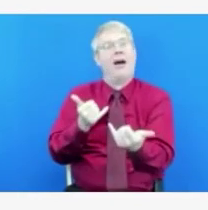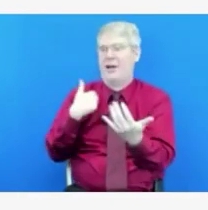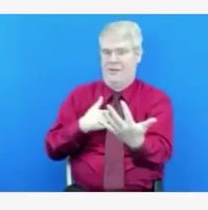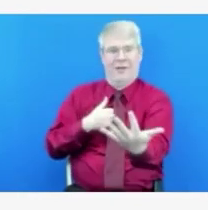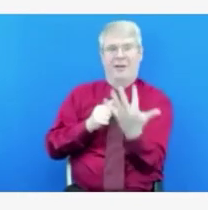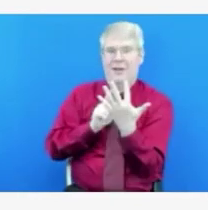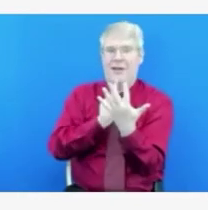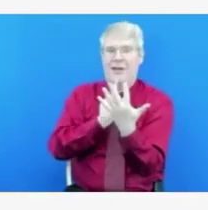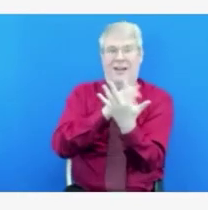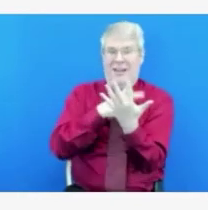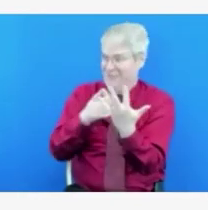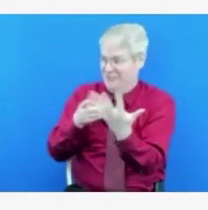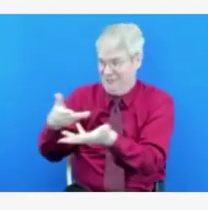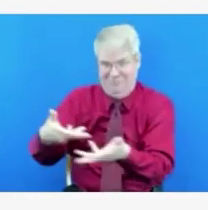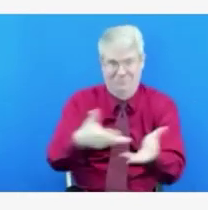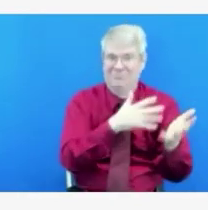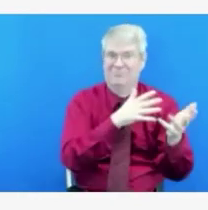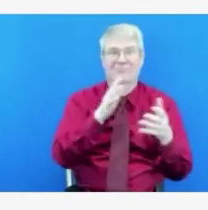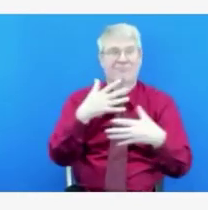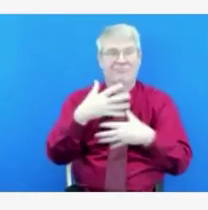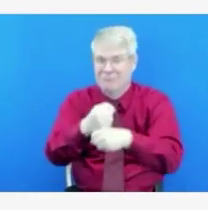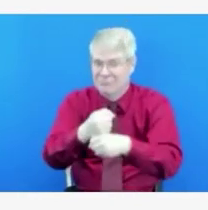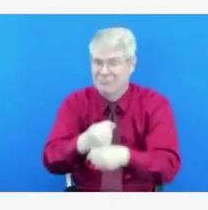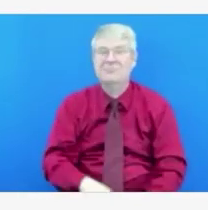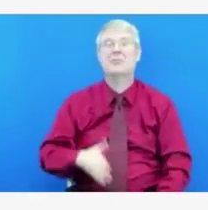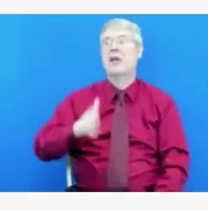and nonclinical spaces.